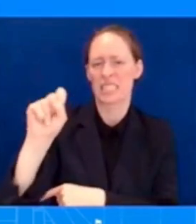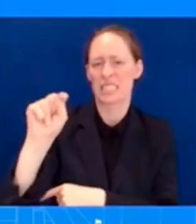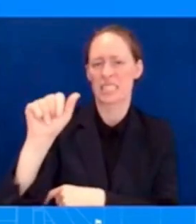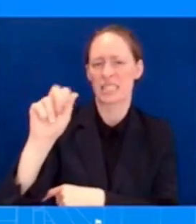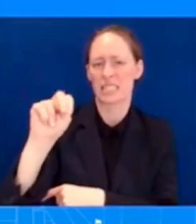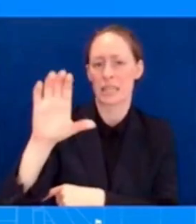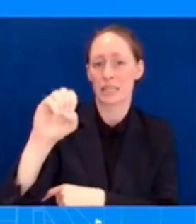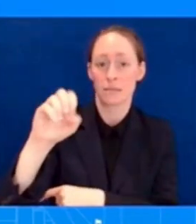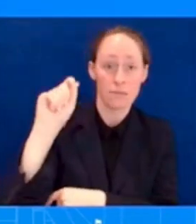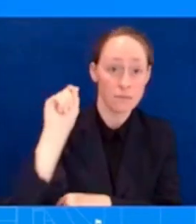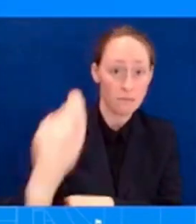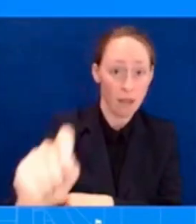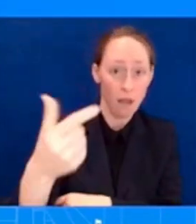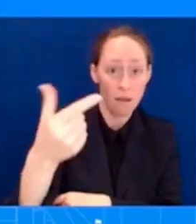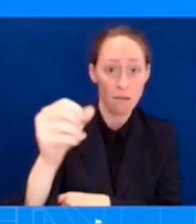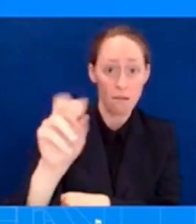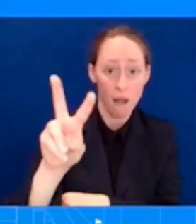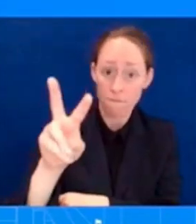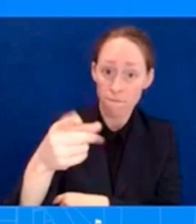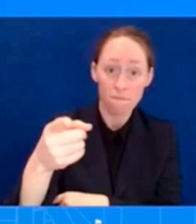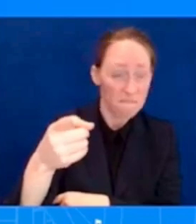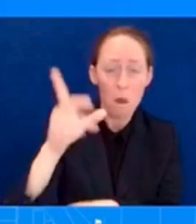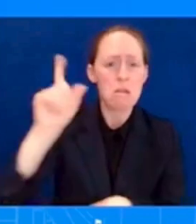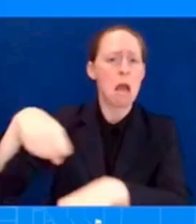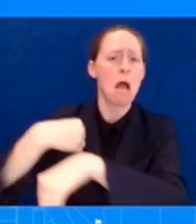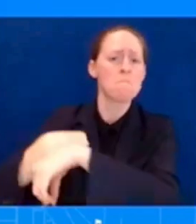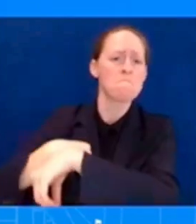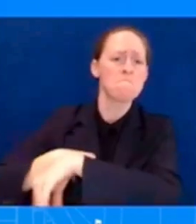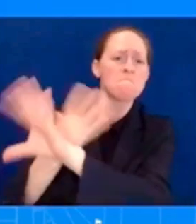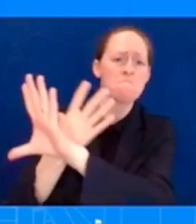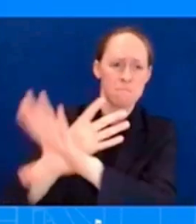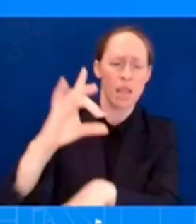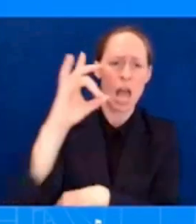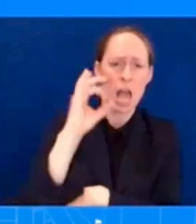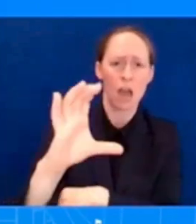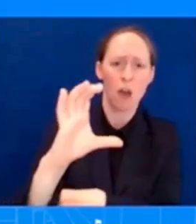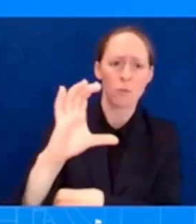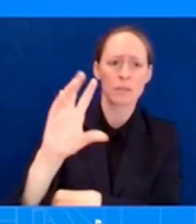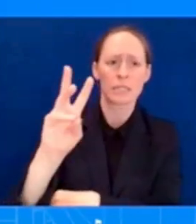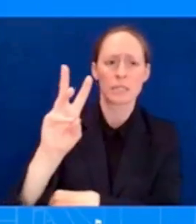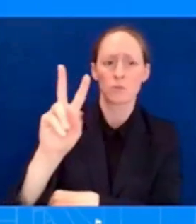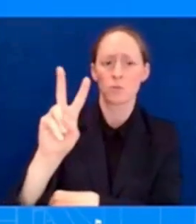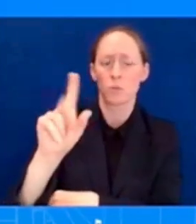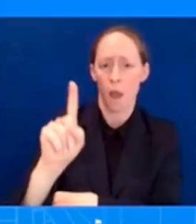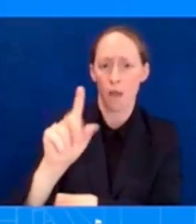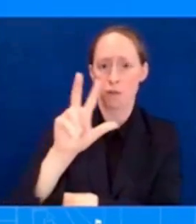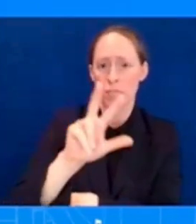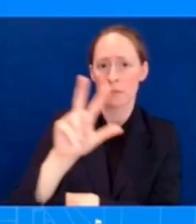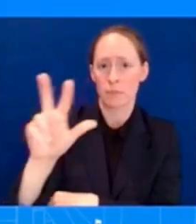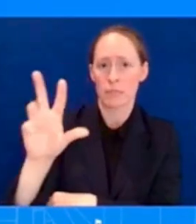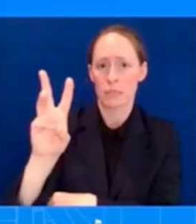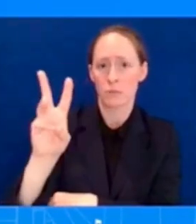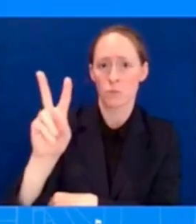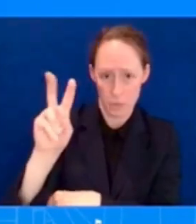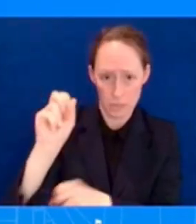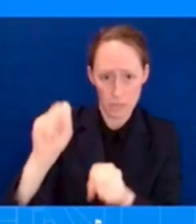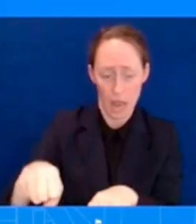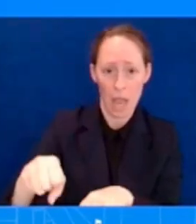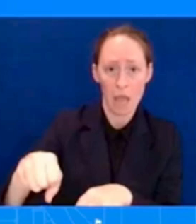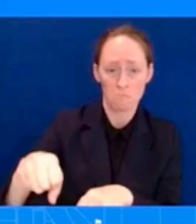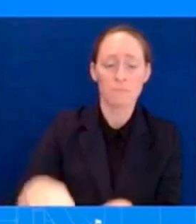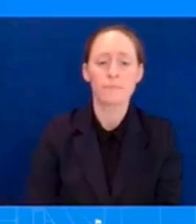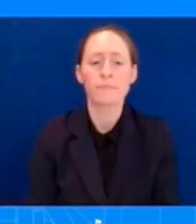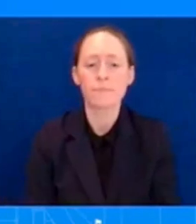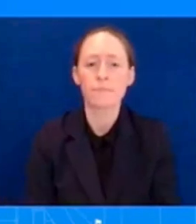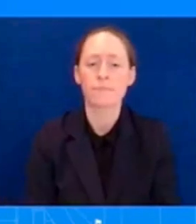also have over 300 personnel on the ground many of those can help you also register as we understand that connectivity is still scarce